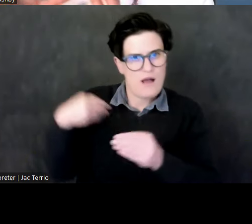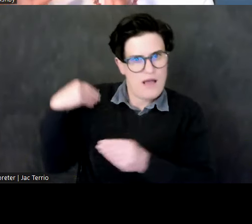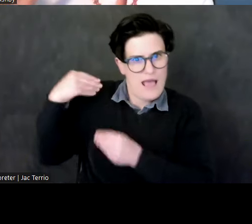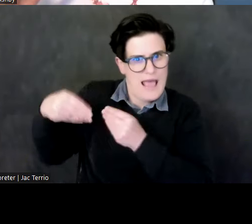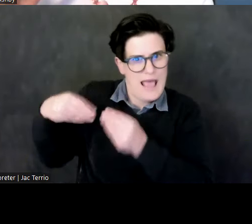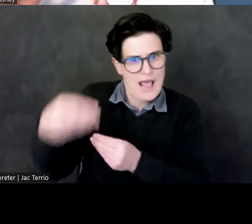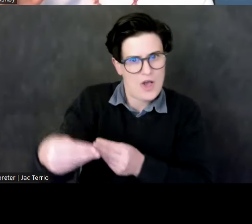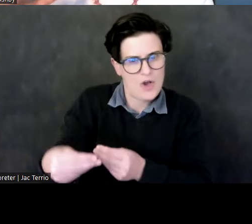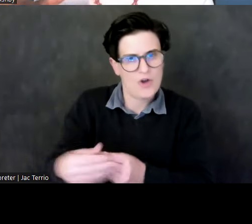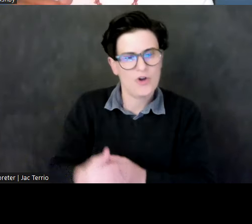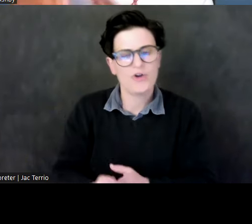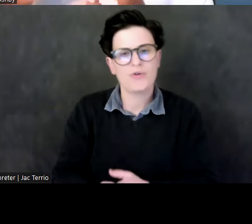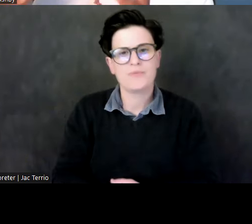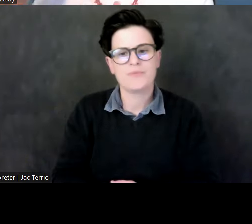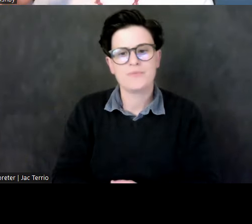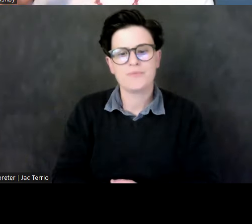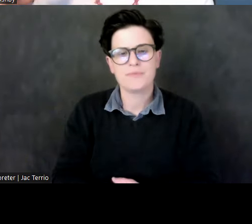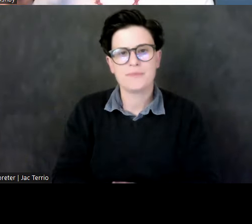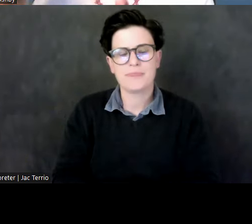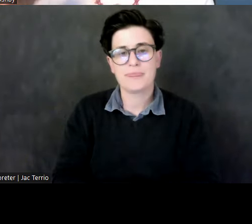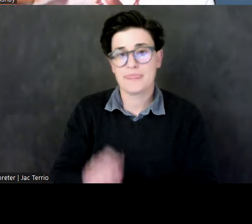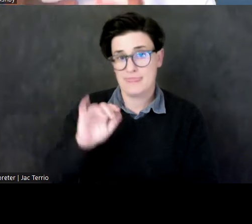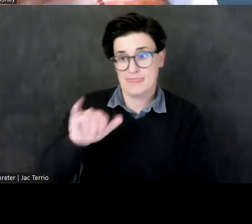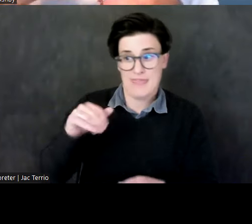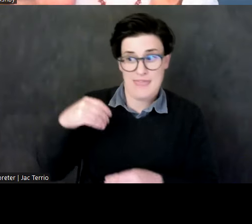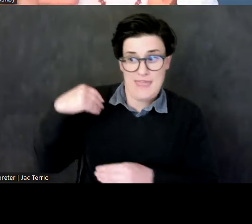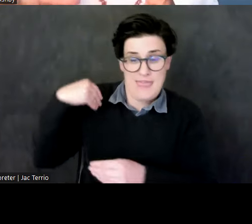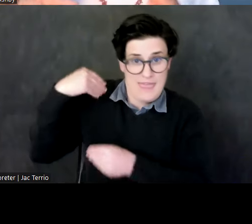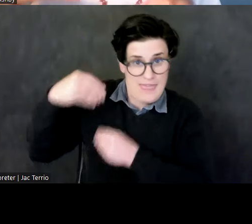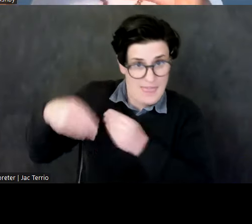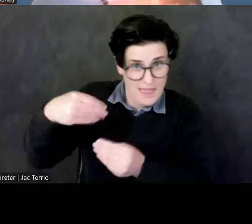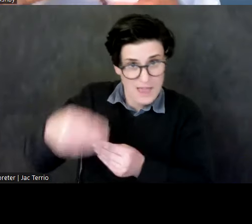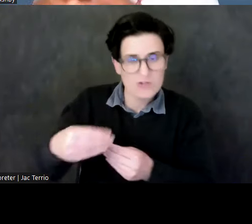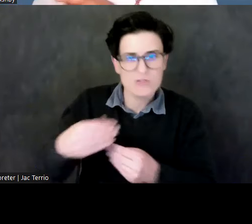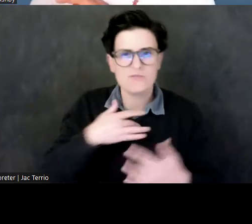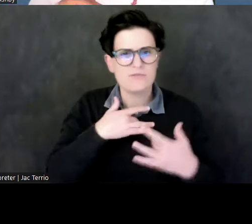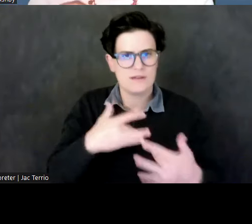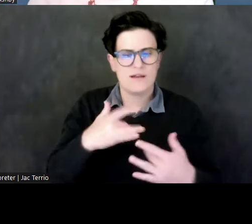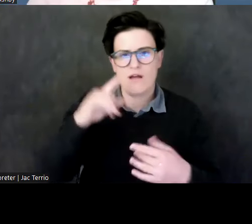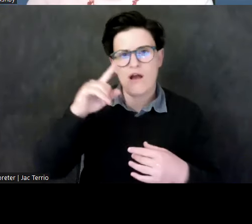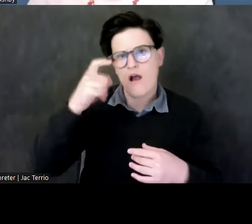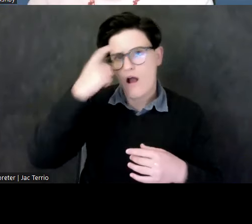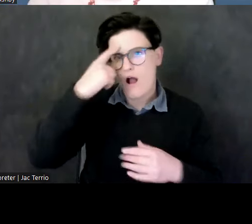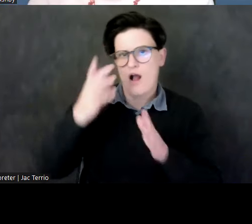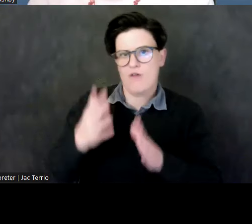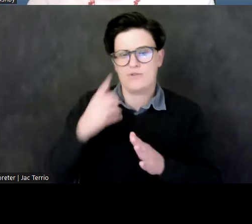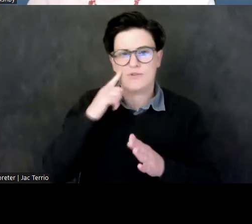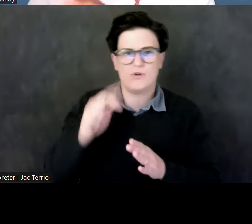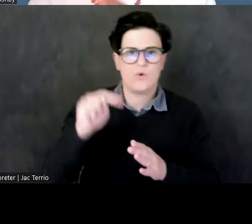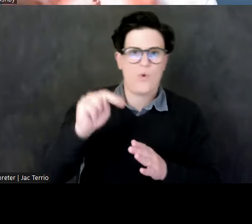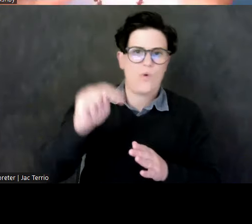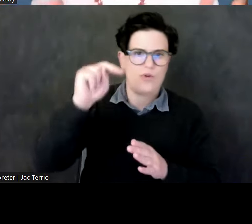that heir apparent also typically was governor for the northernmost province